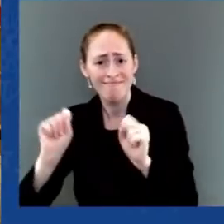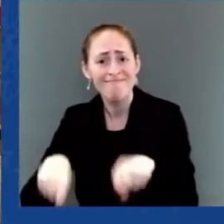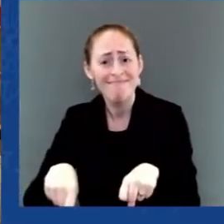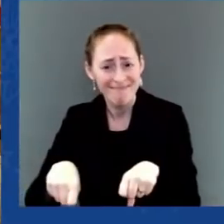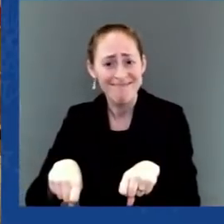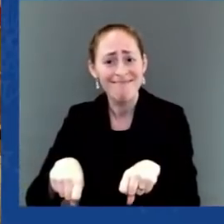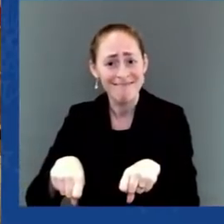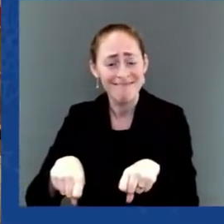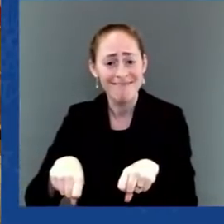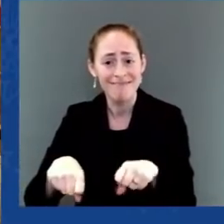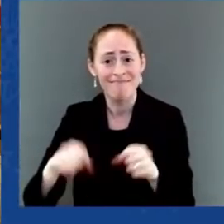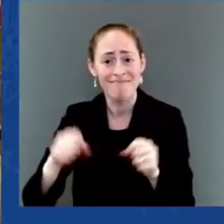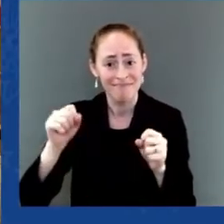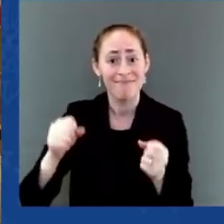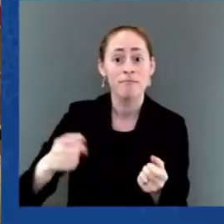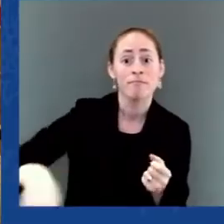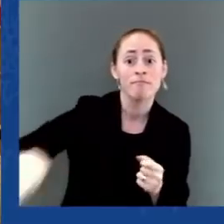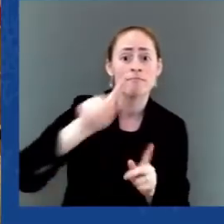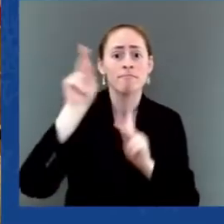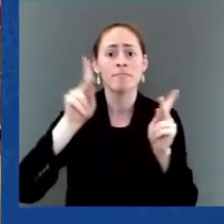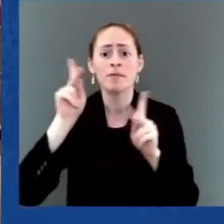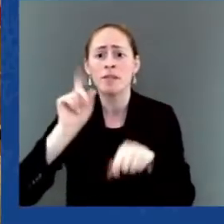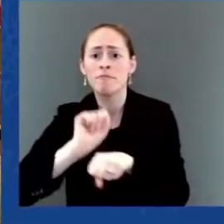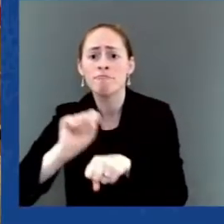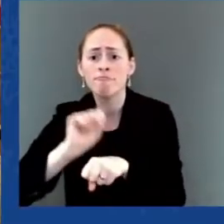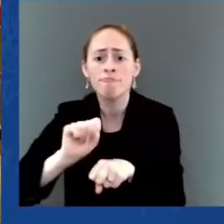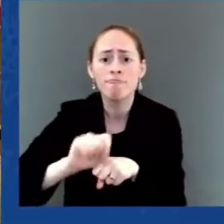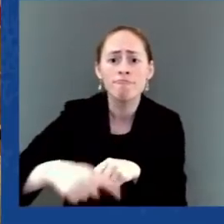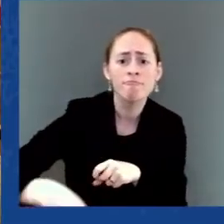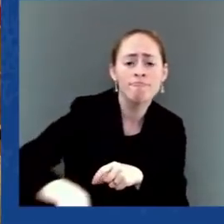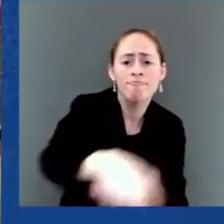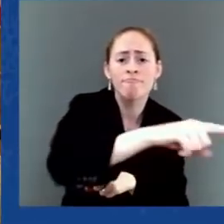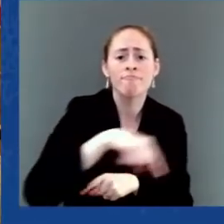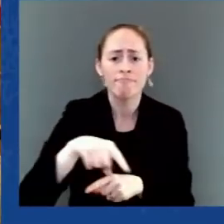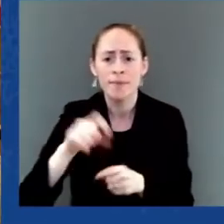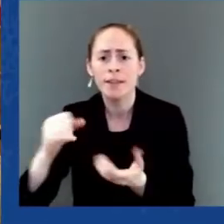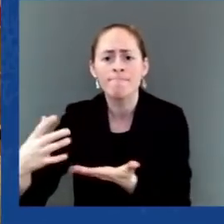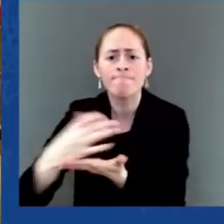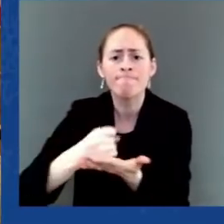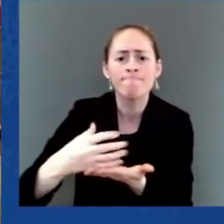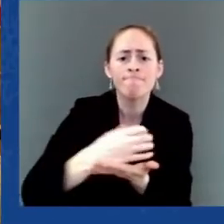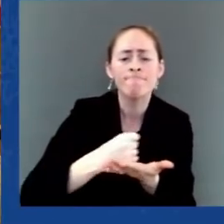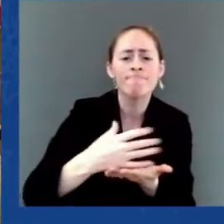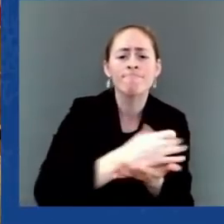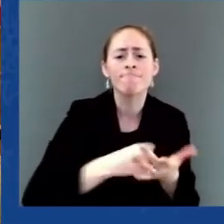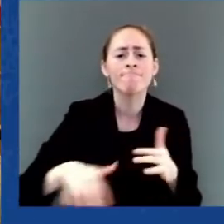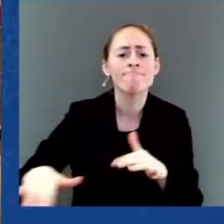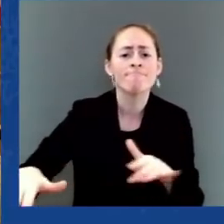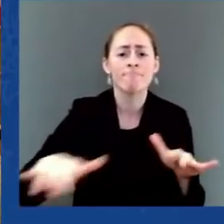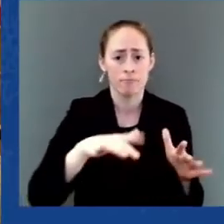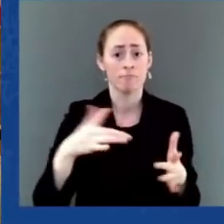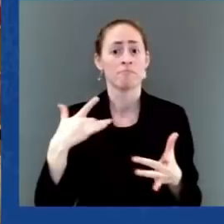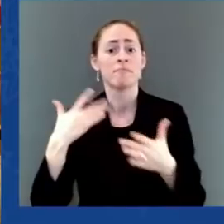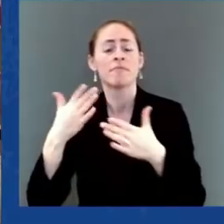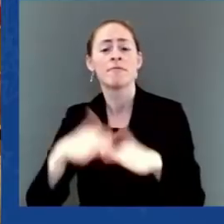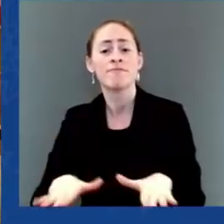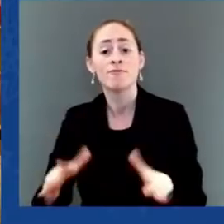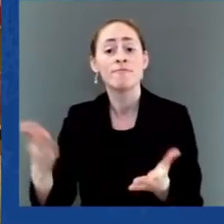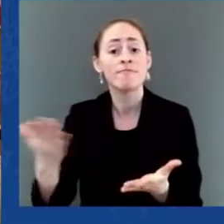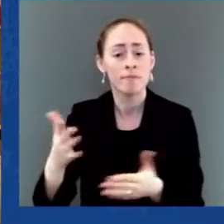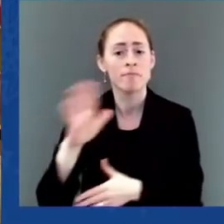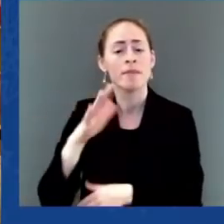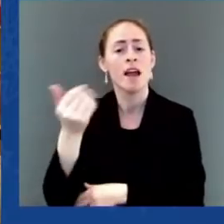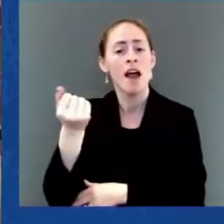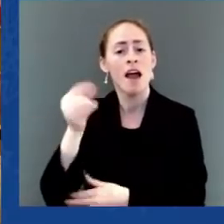continent is $18,000 on an annual basis, whereas